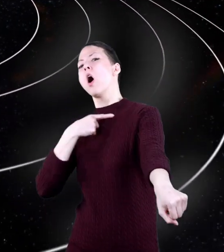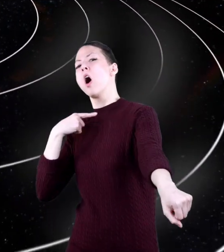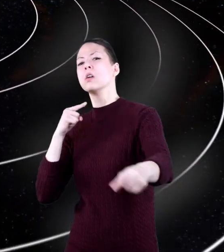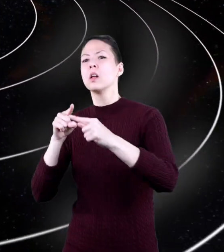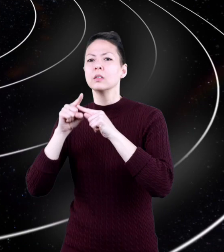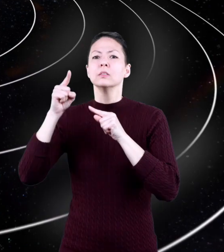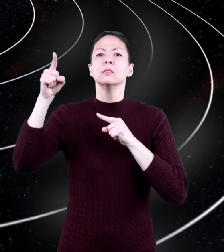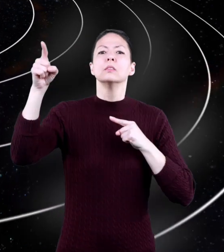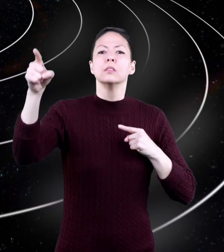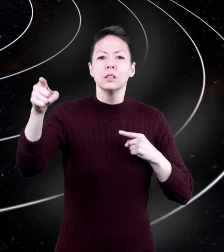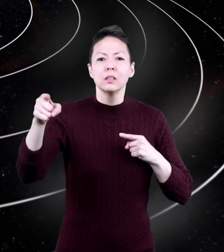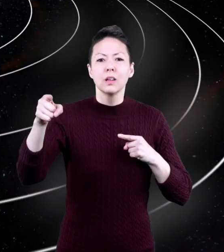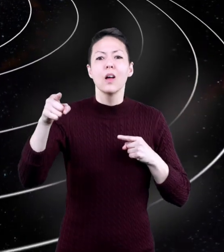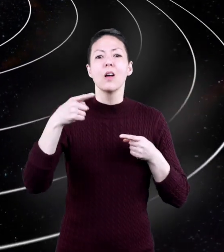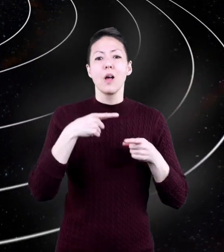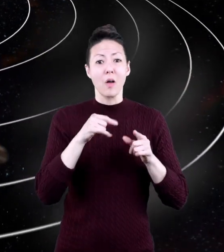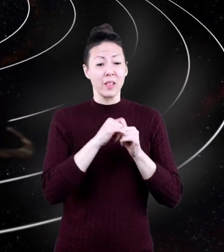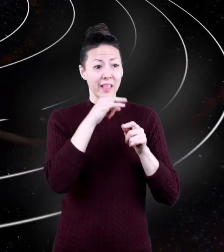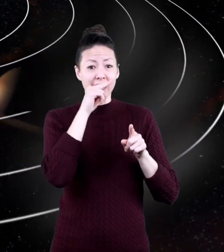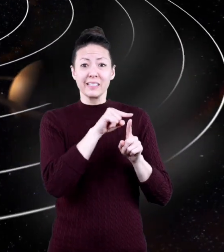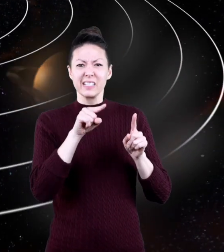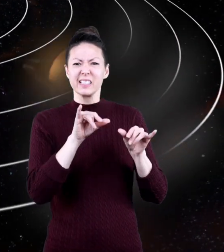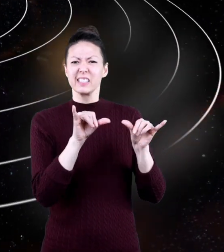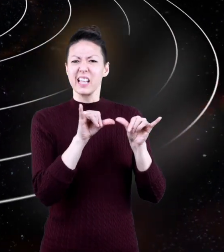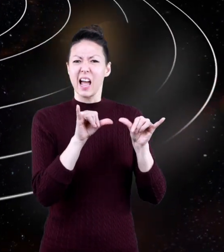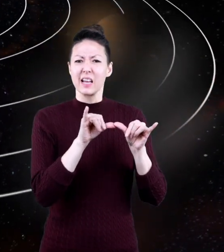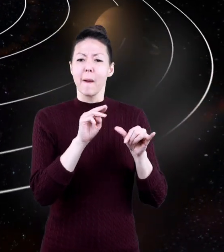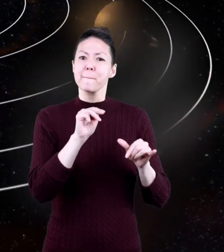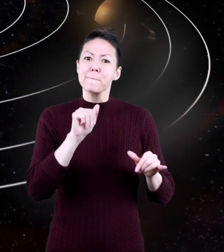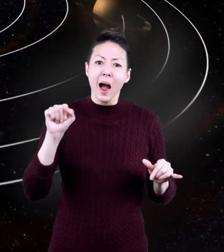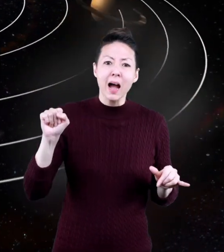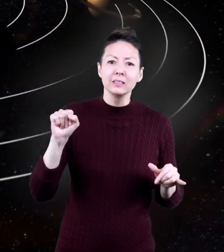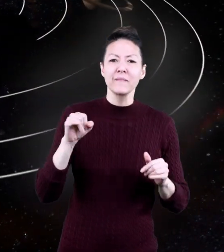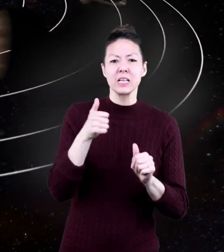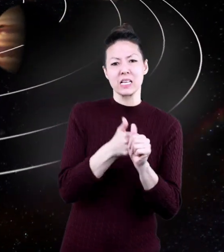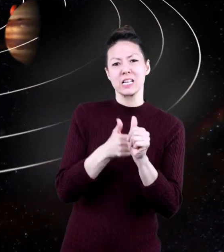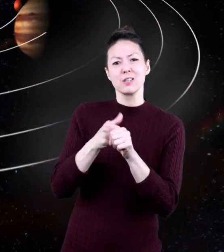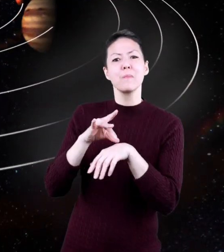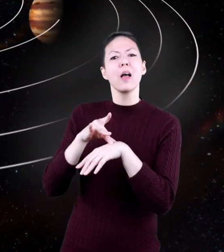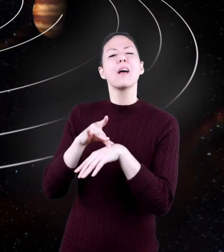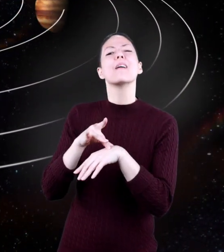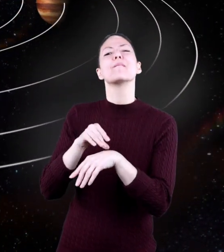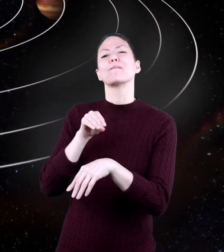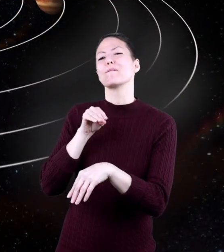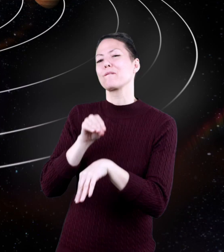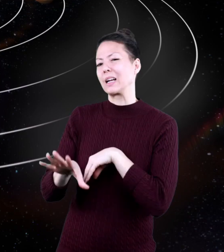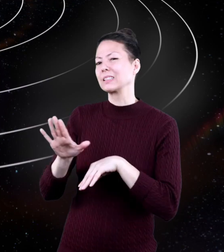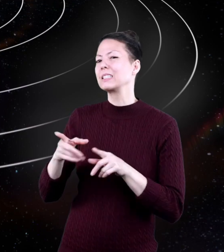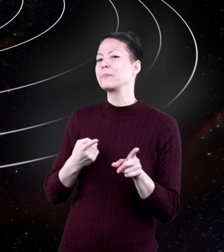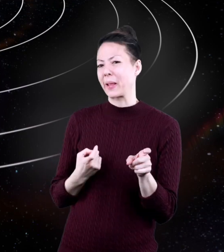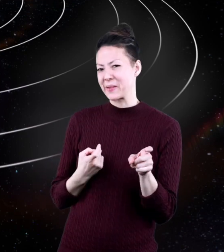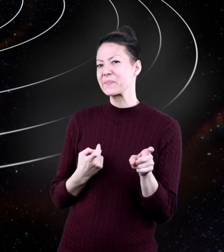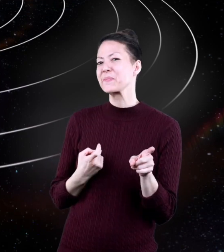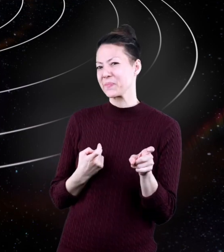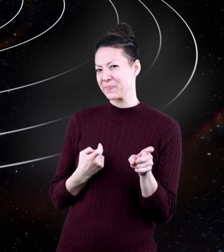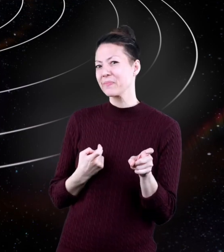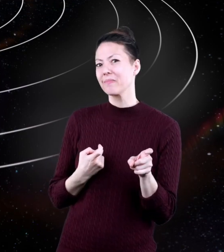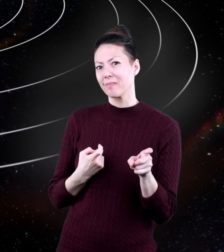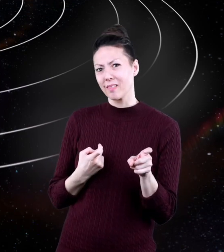to go. And just like kids, the size and mass of each planet also affects their speed.